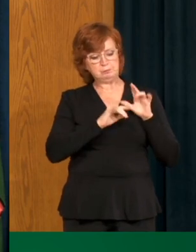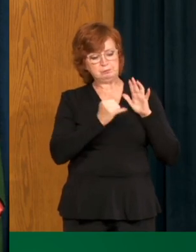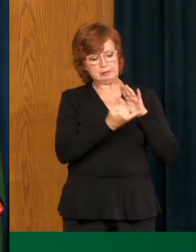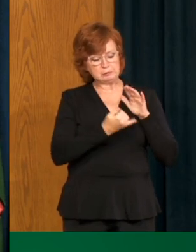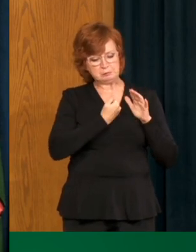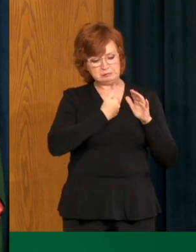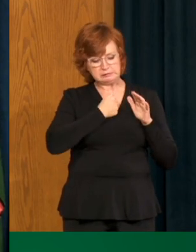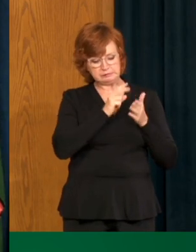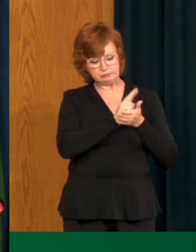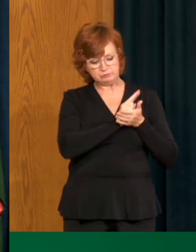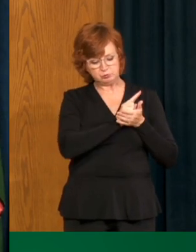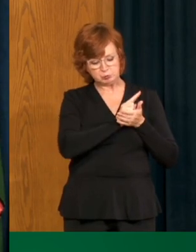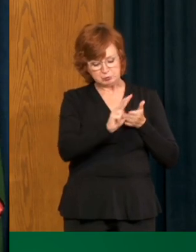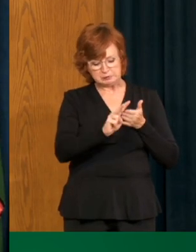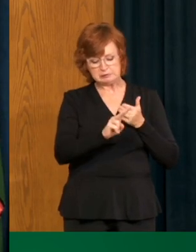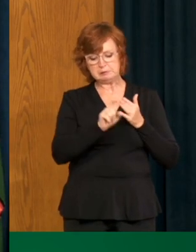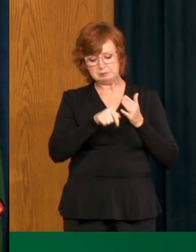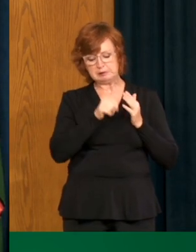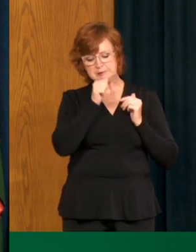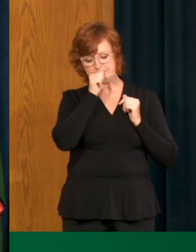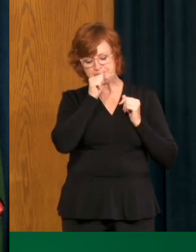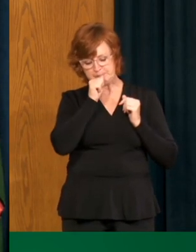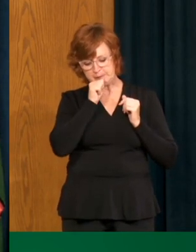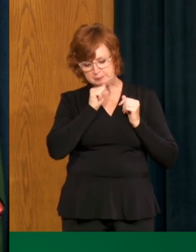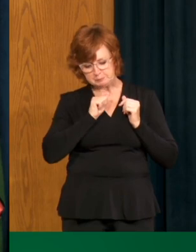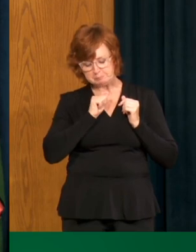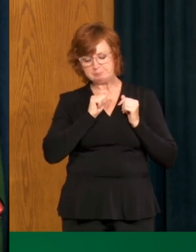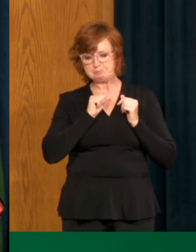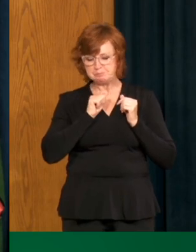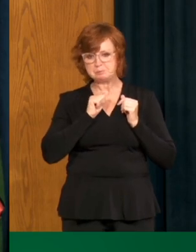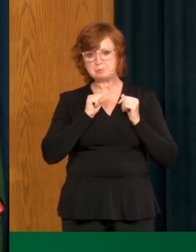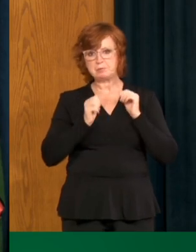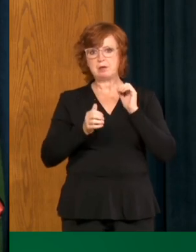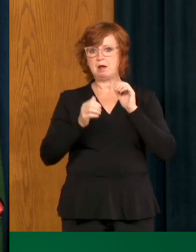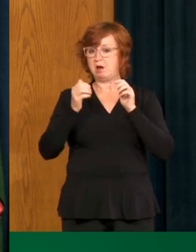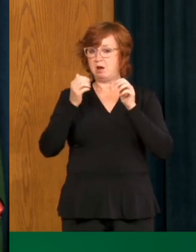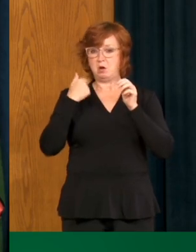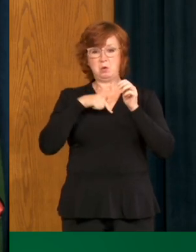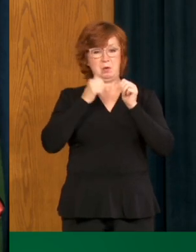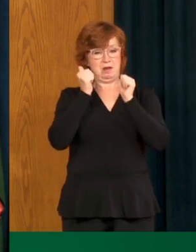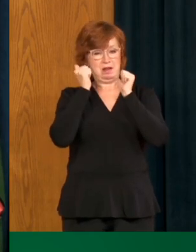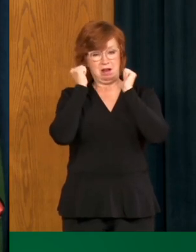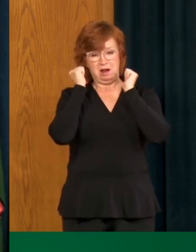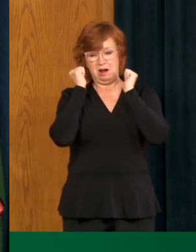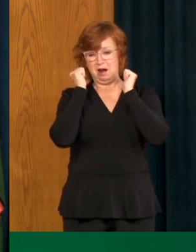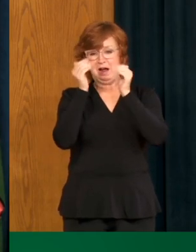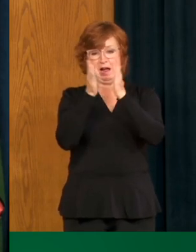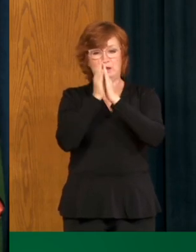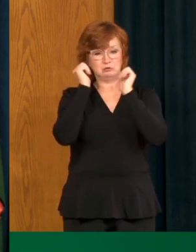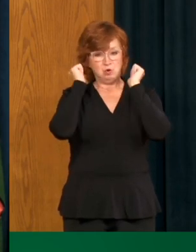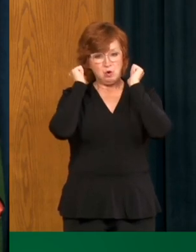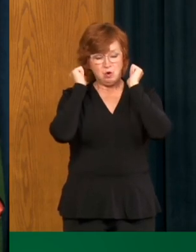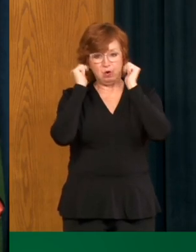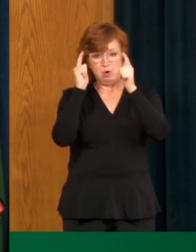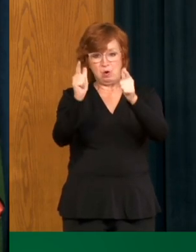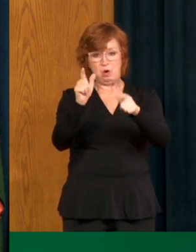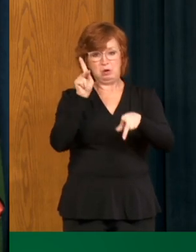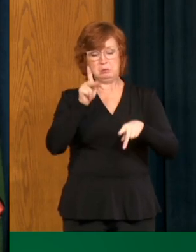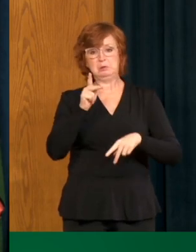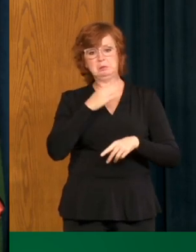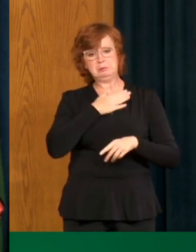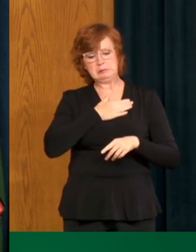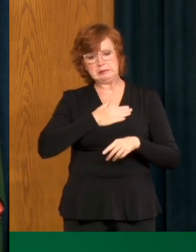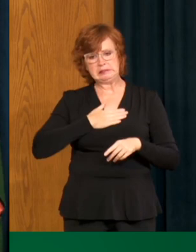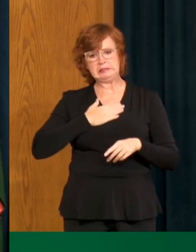Every single one of us in this province has been asked to and the vast majority have changed how we are living each and every day.